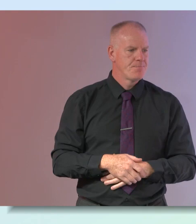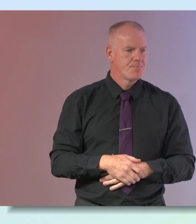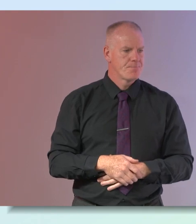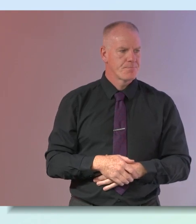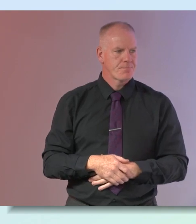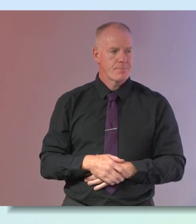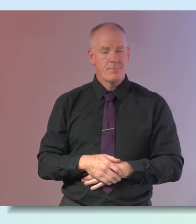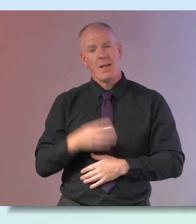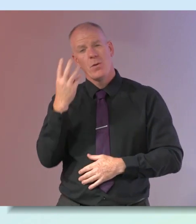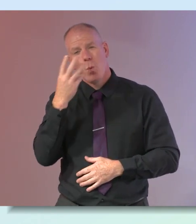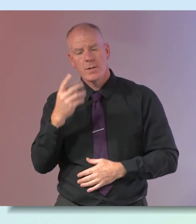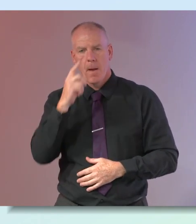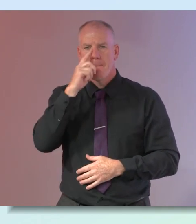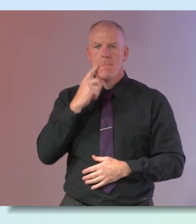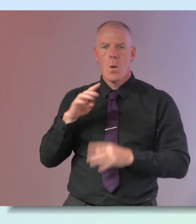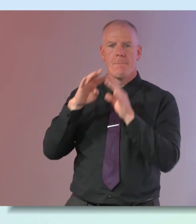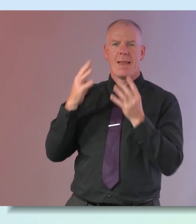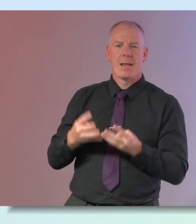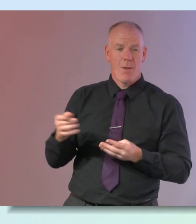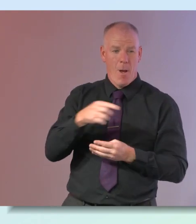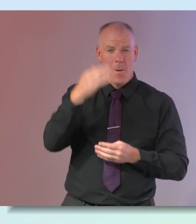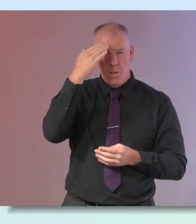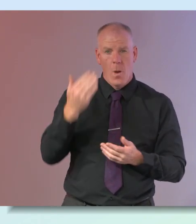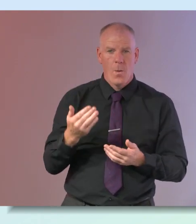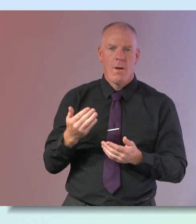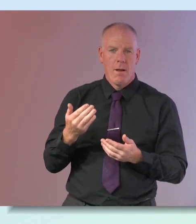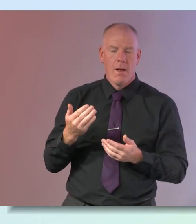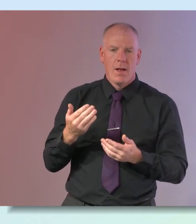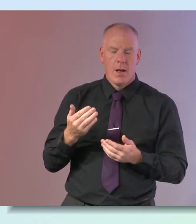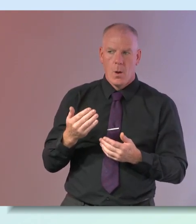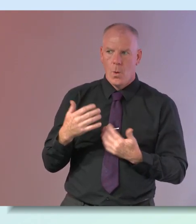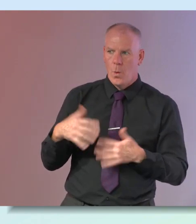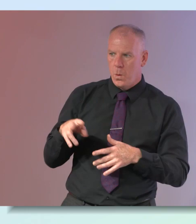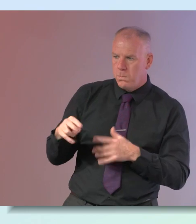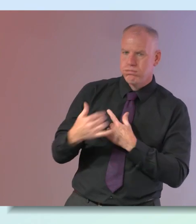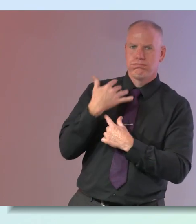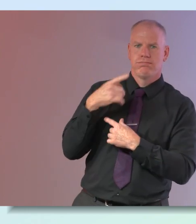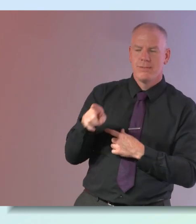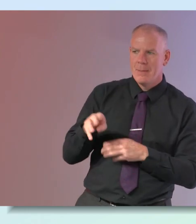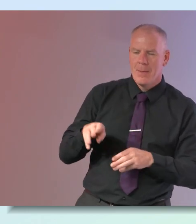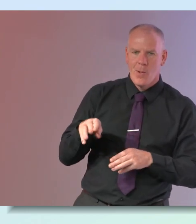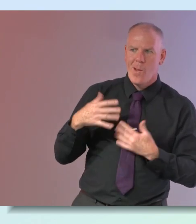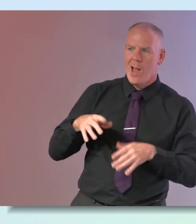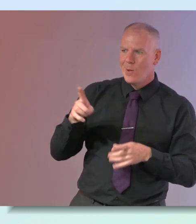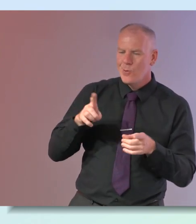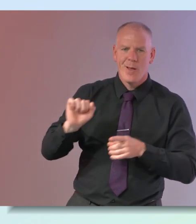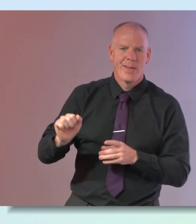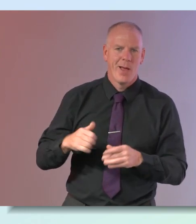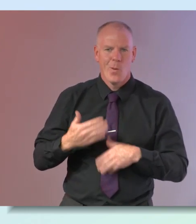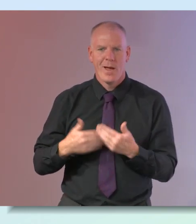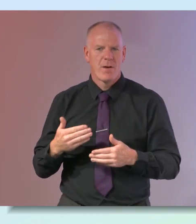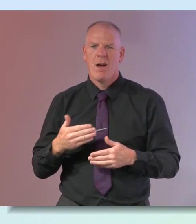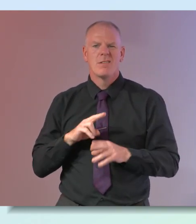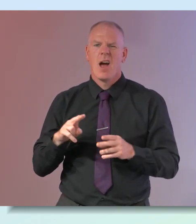the blue planet or you look at people and we all know people in society they're inspirational they don't even know they're inspirational they're just doing their thing they're not